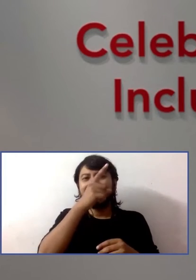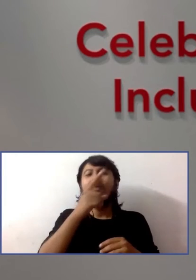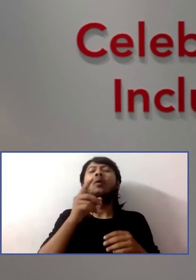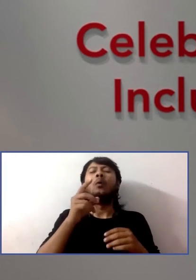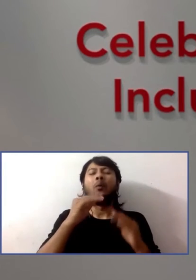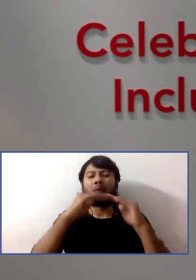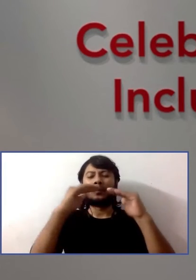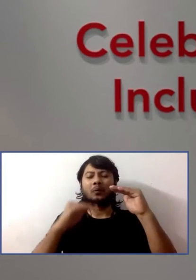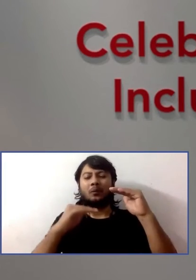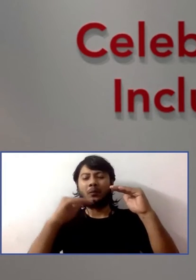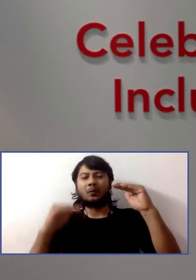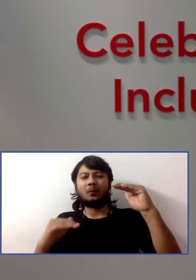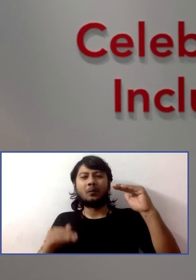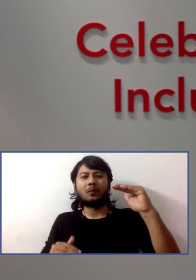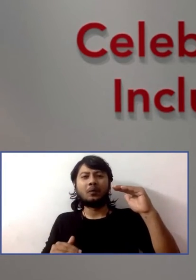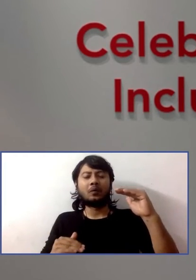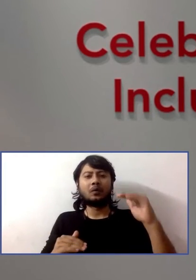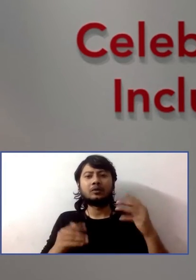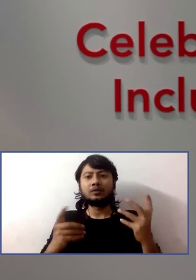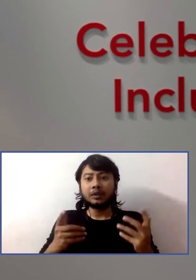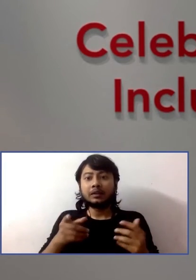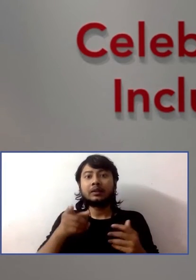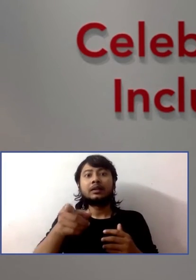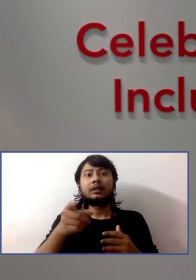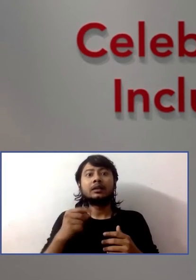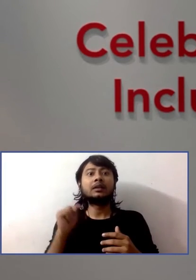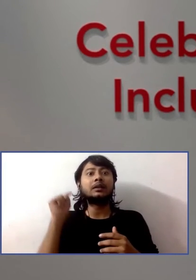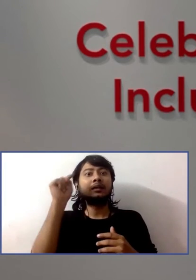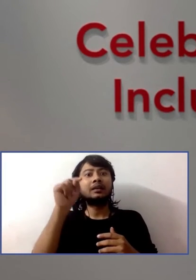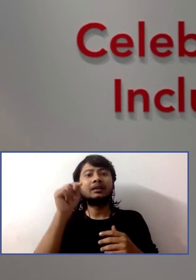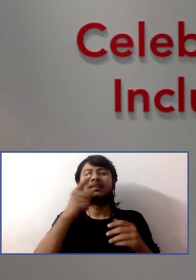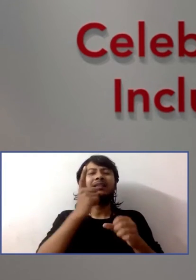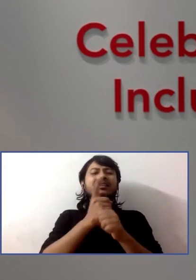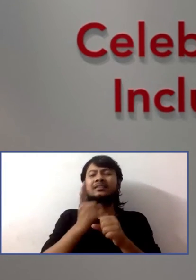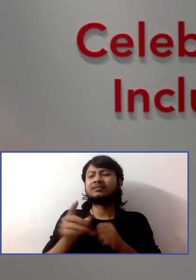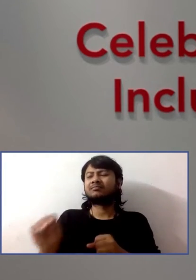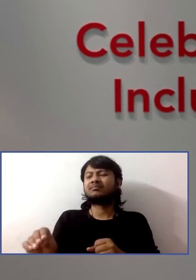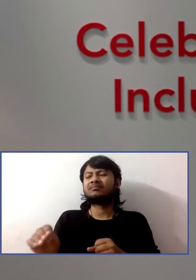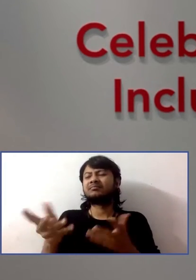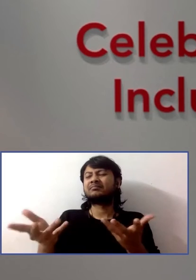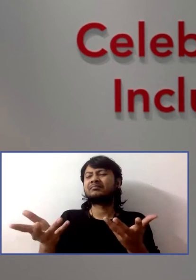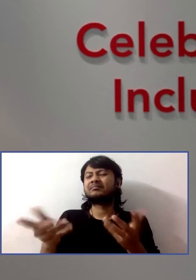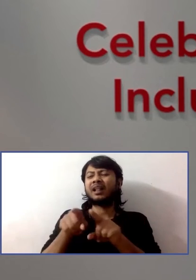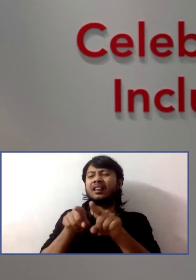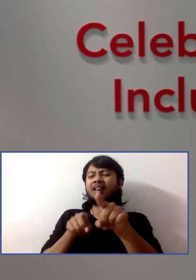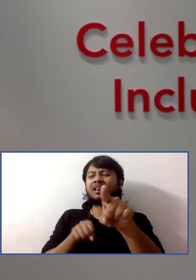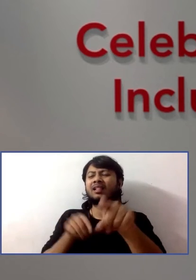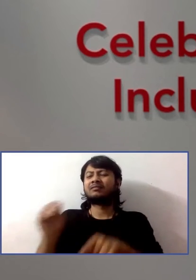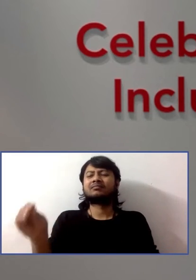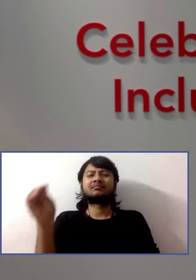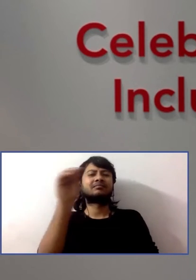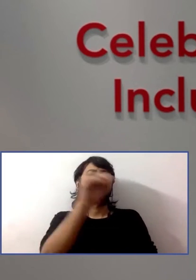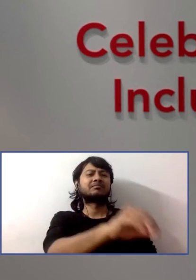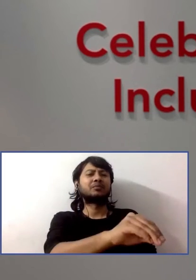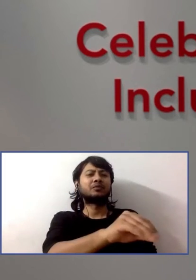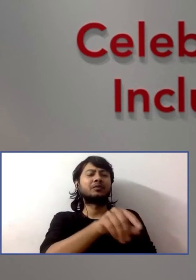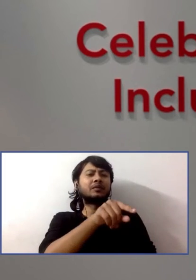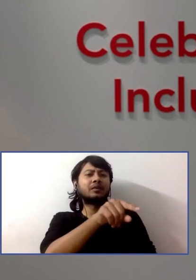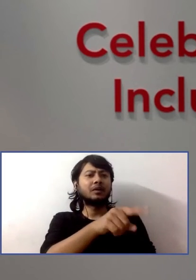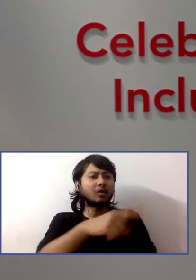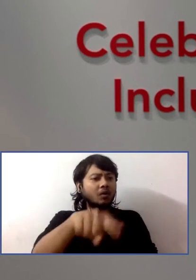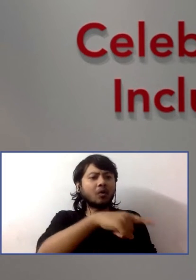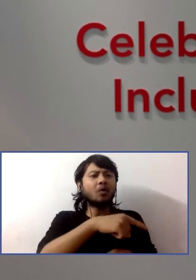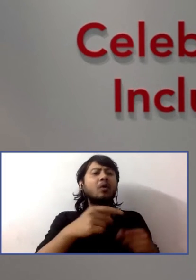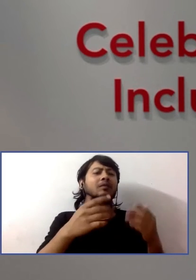he was just screaming, I don't belong in this class. He's trying to get into college and take the college entrance exams. But the point here,